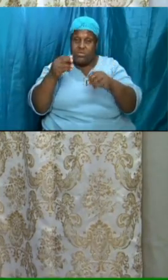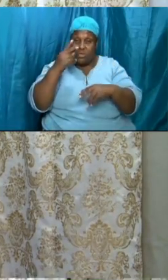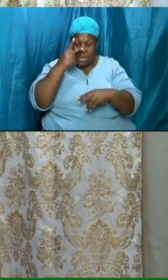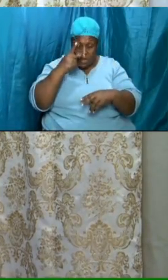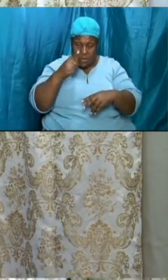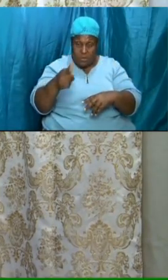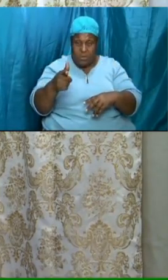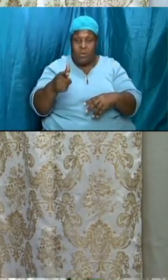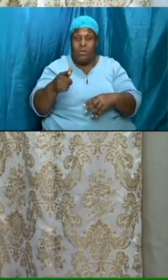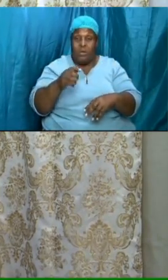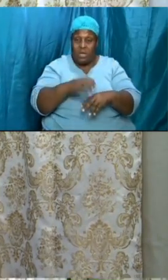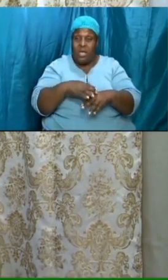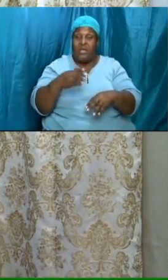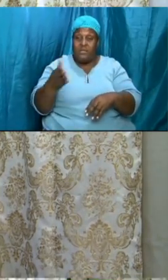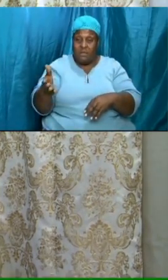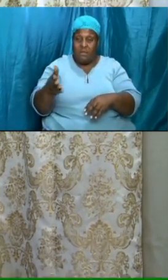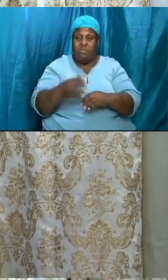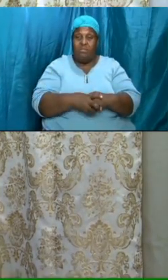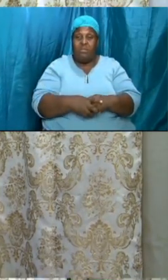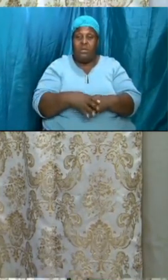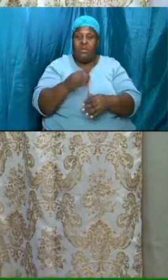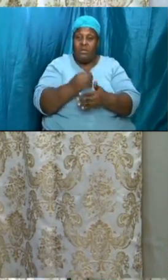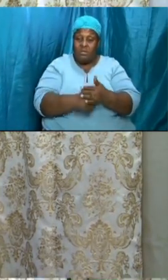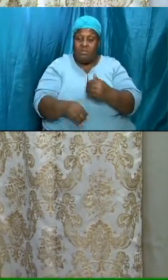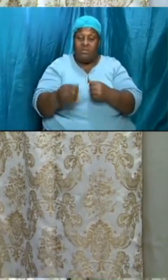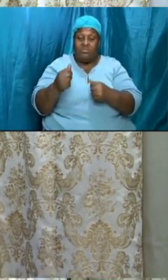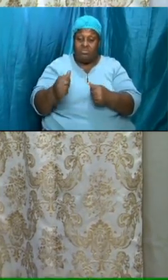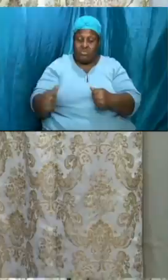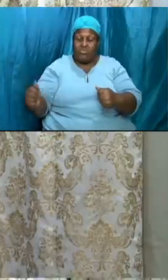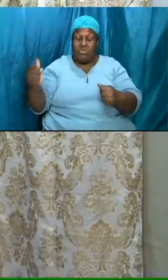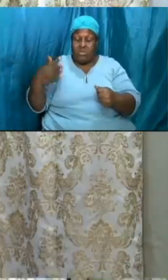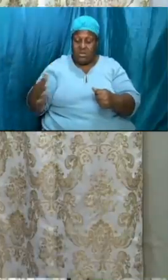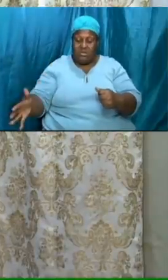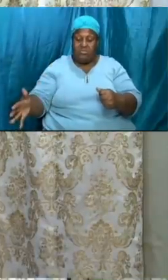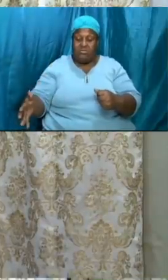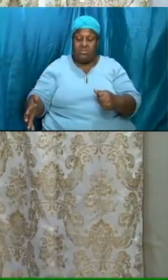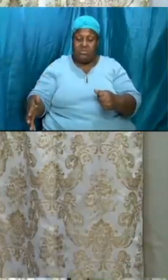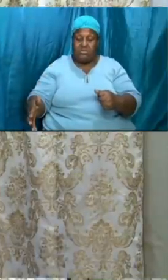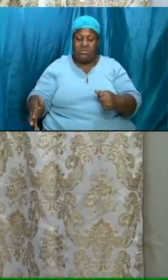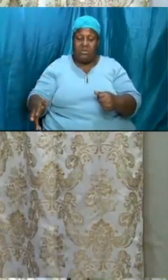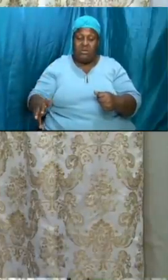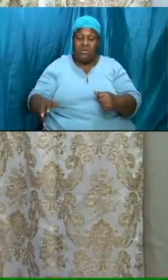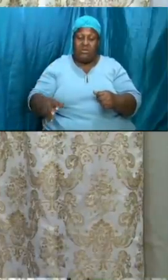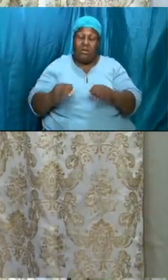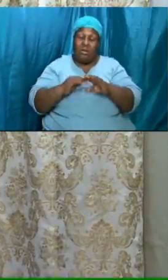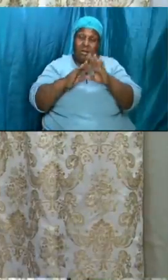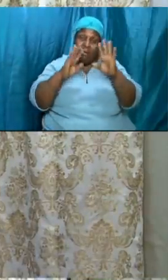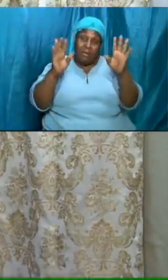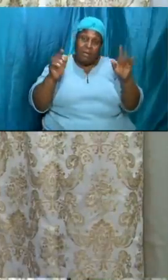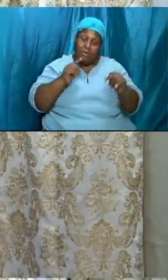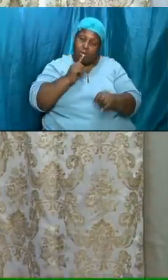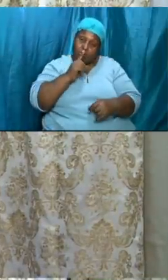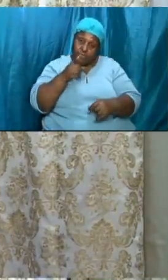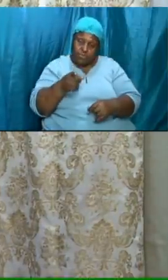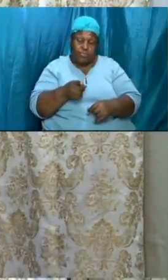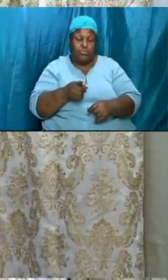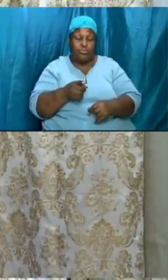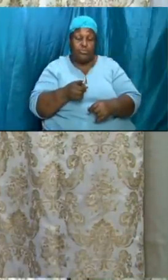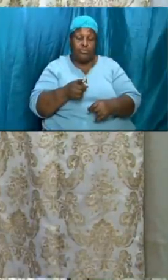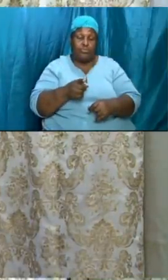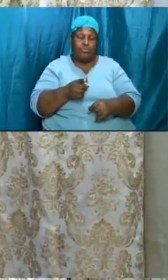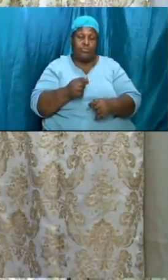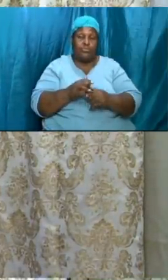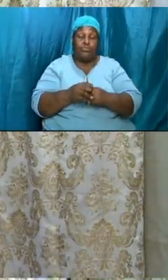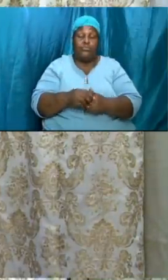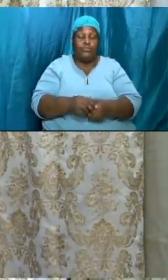as brothers and sisters but there are some things that are clear-cut and i'm saying to us one of those